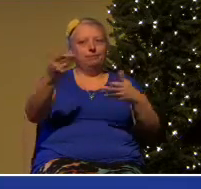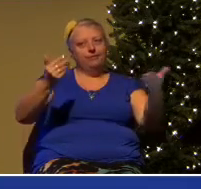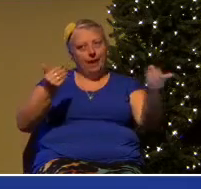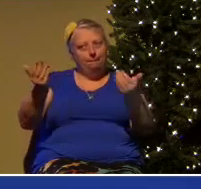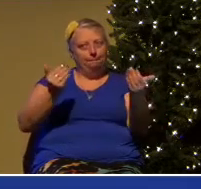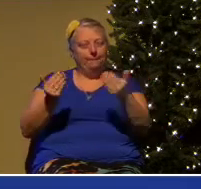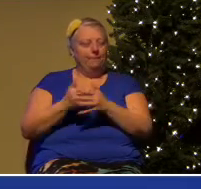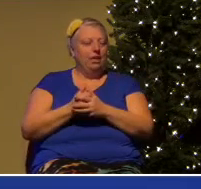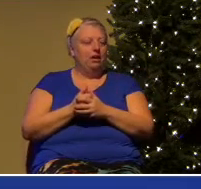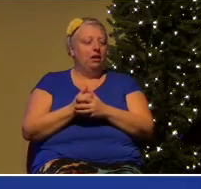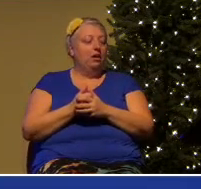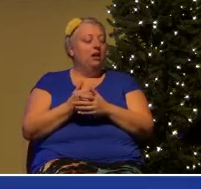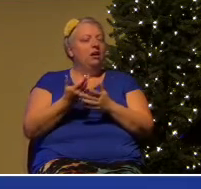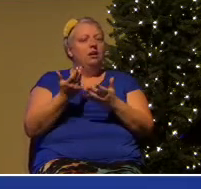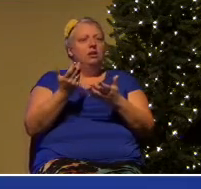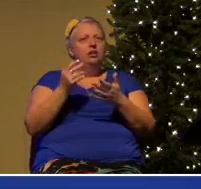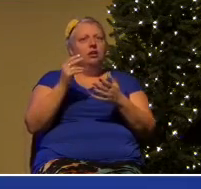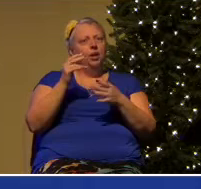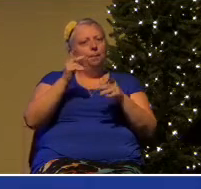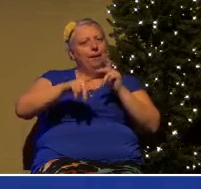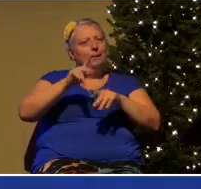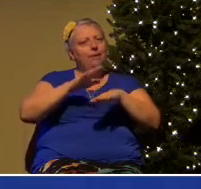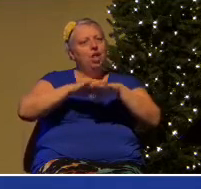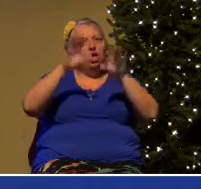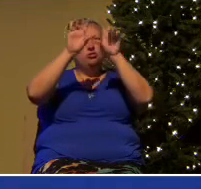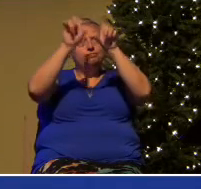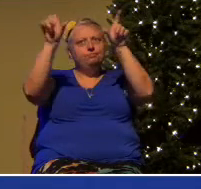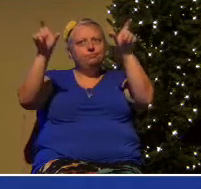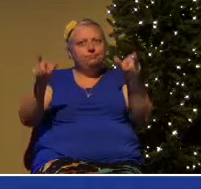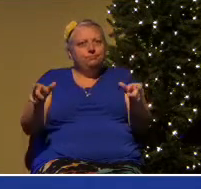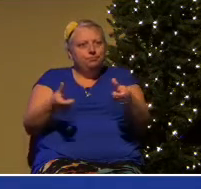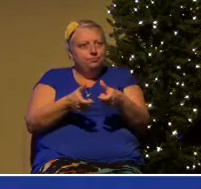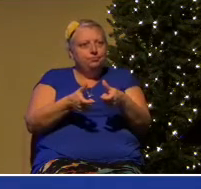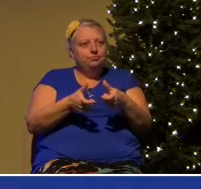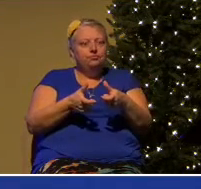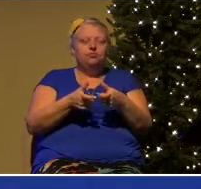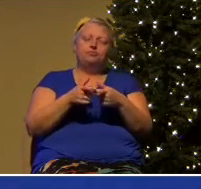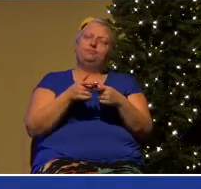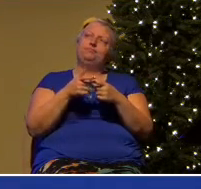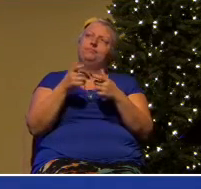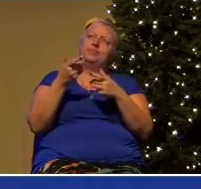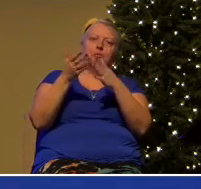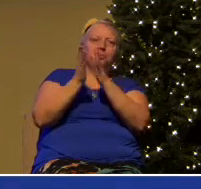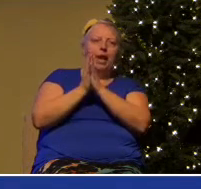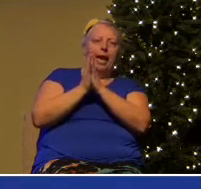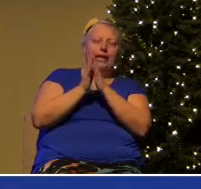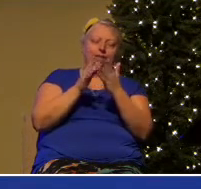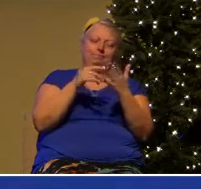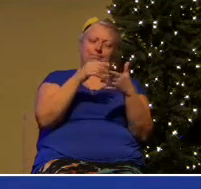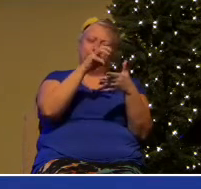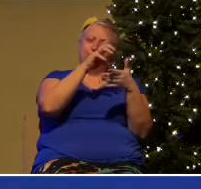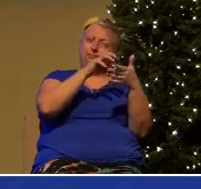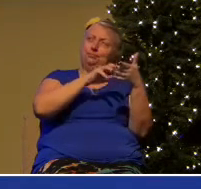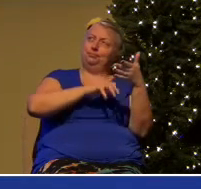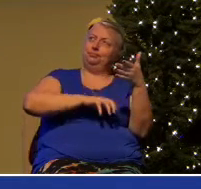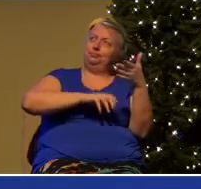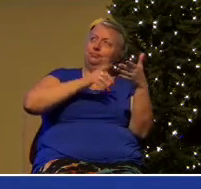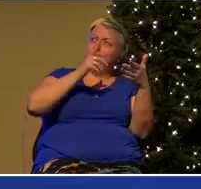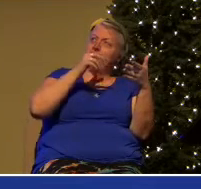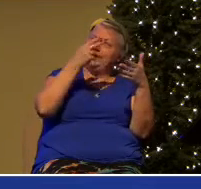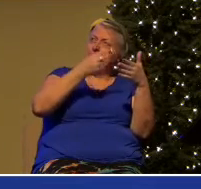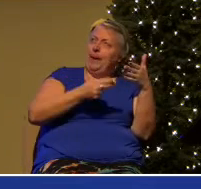and ask yourself the question Lord who is there that you want me to invite to